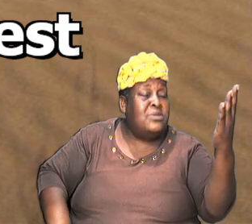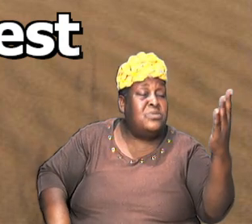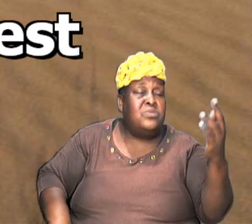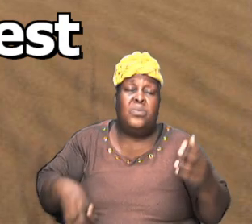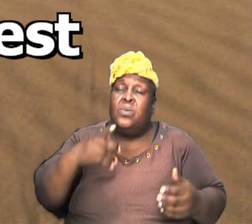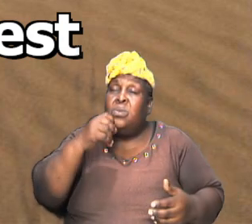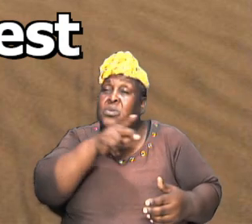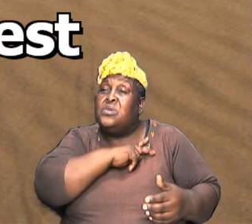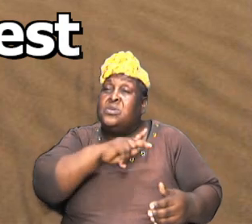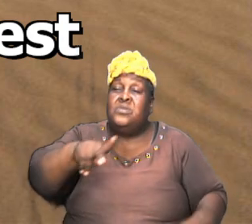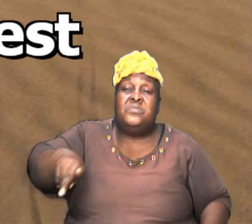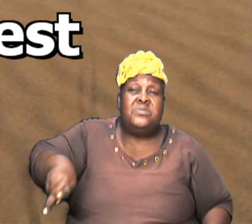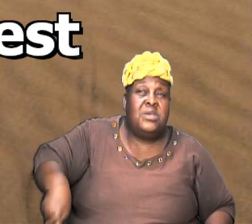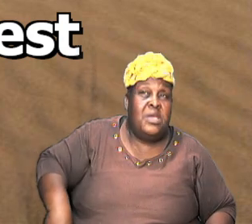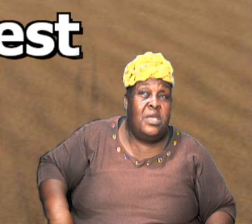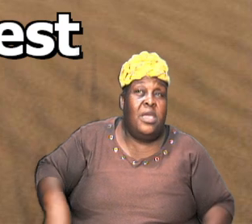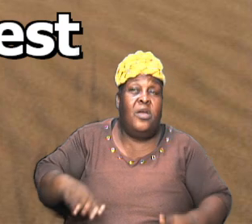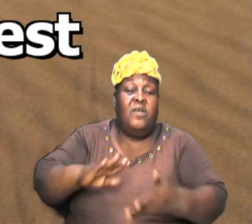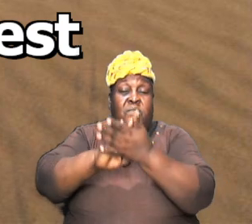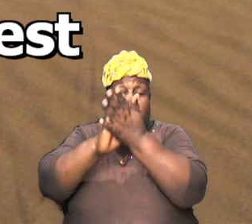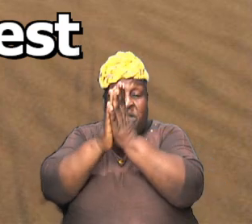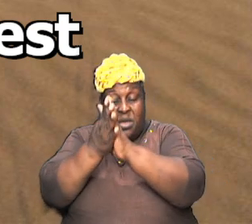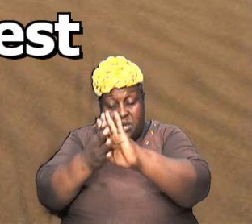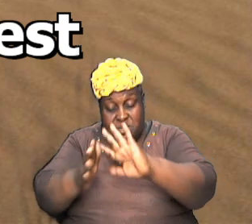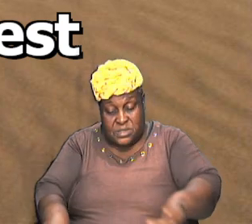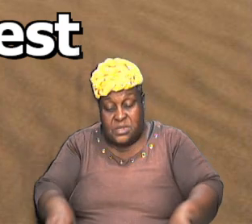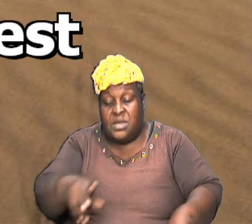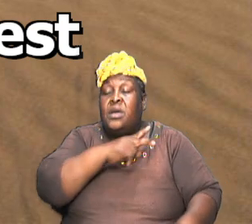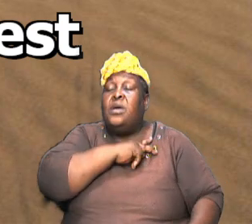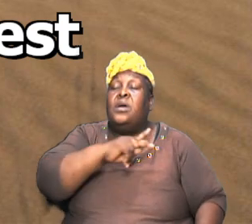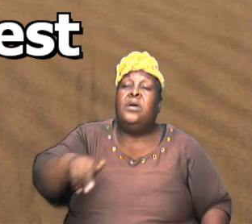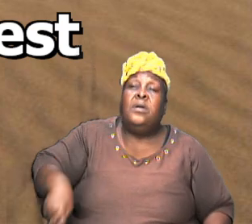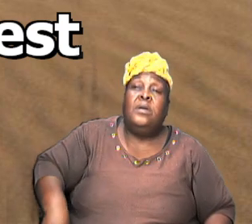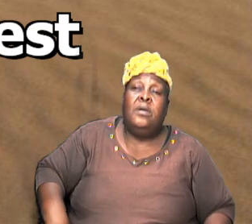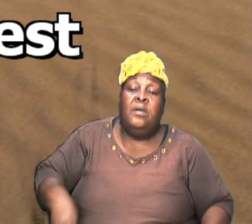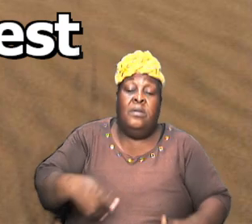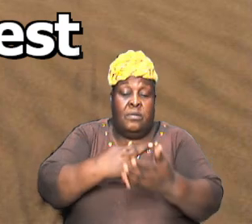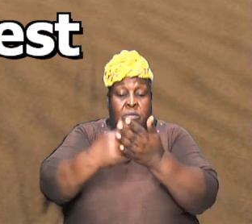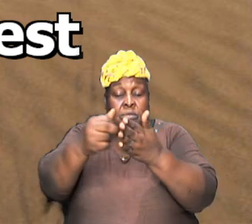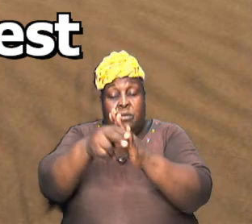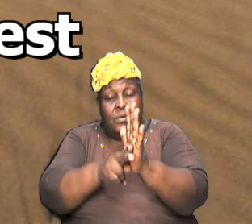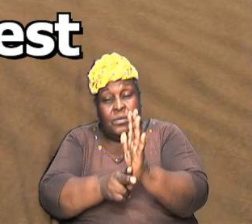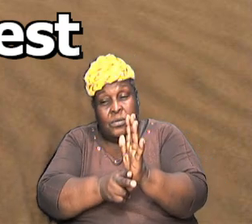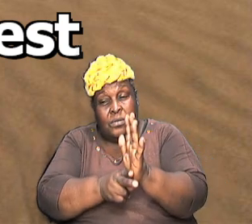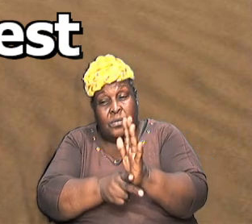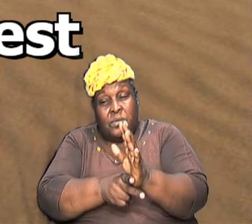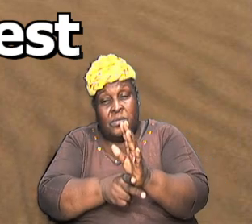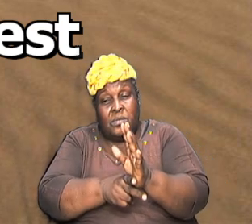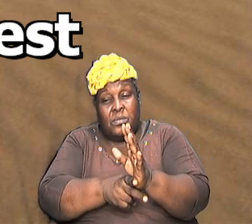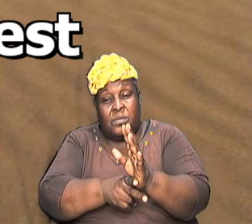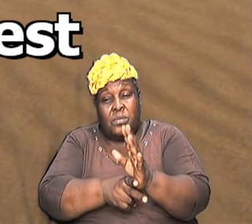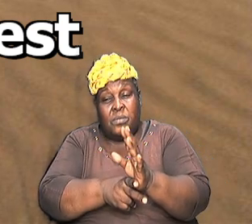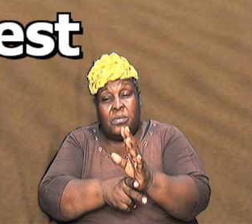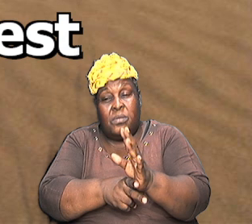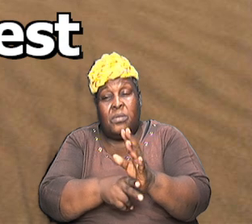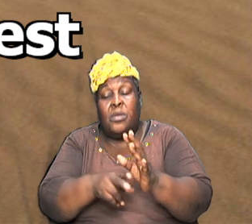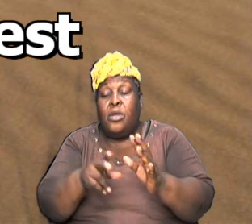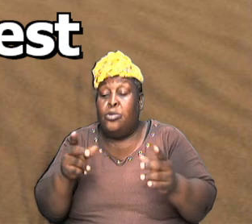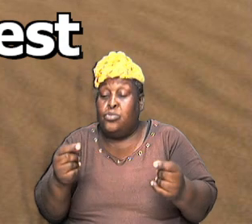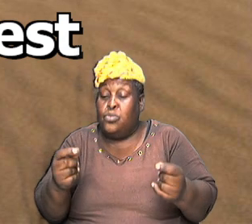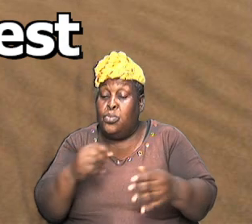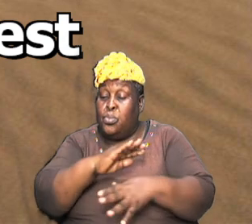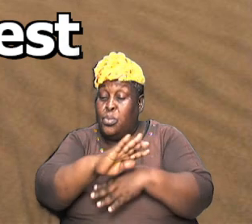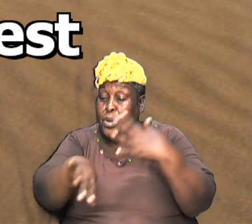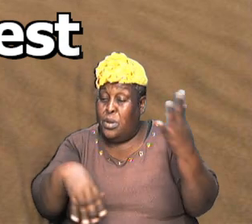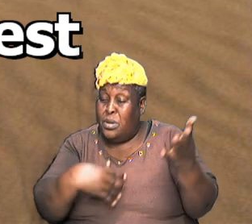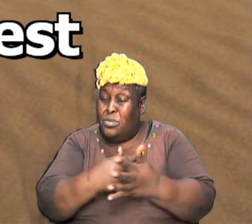is the king of peace and who is the king of righteousness and therefore can do them all but